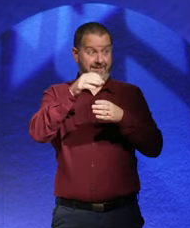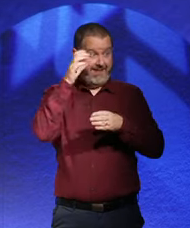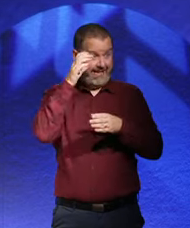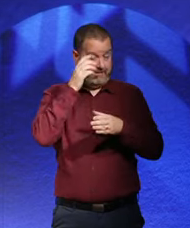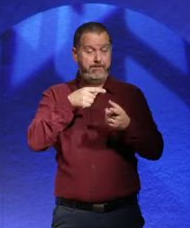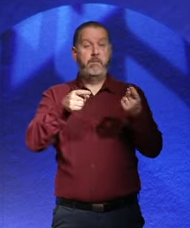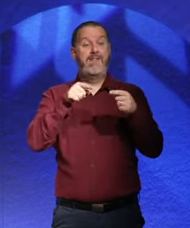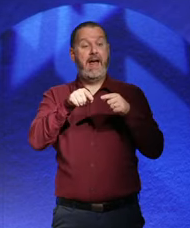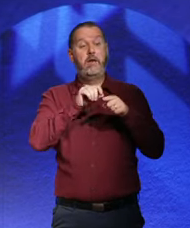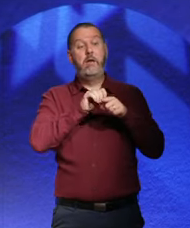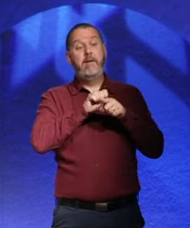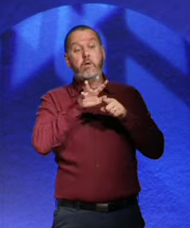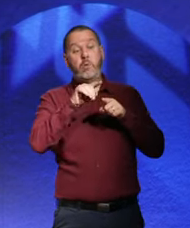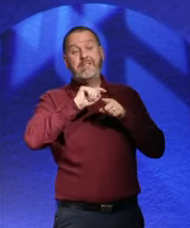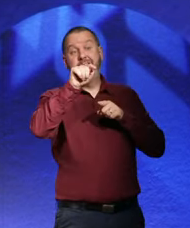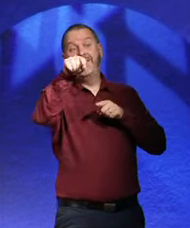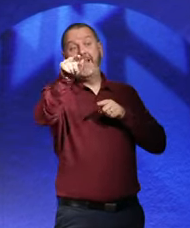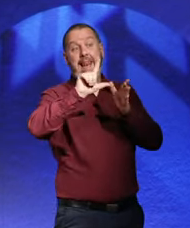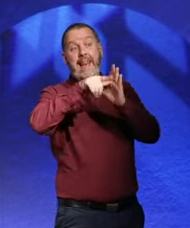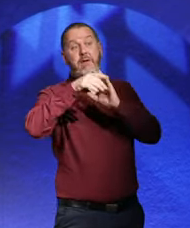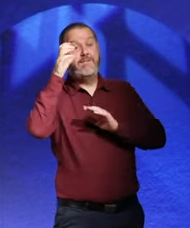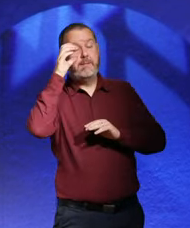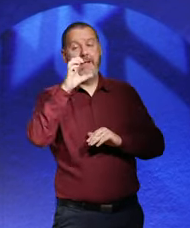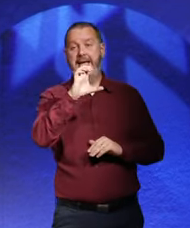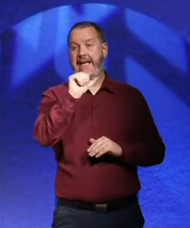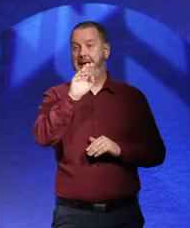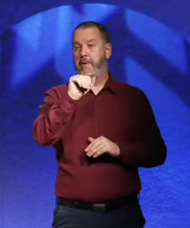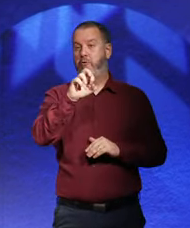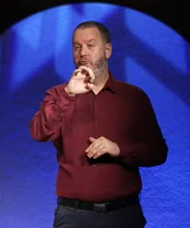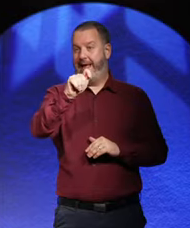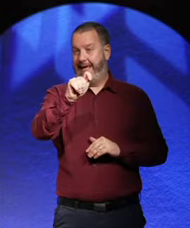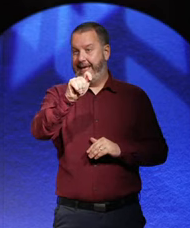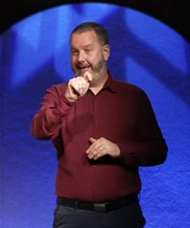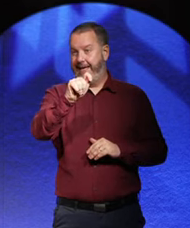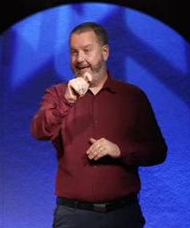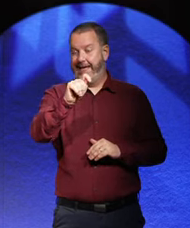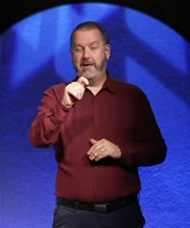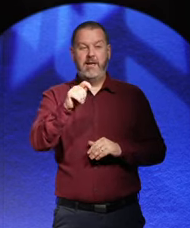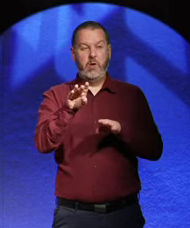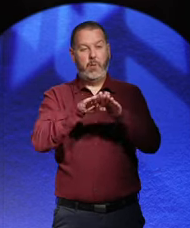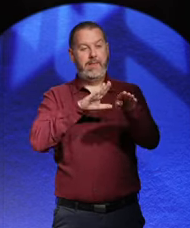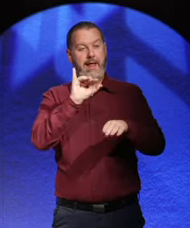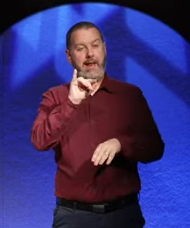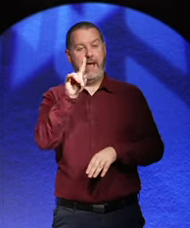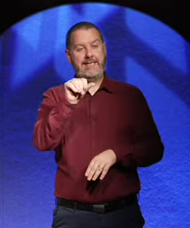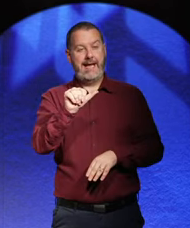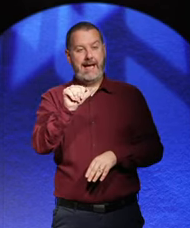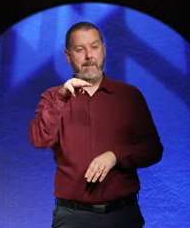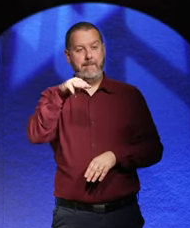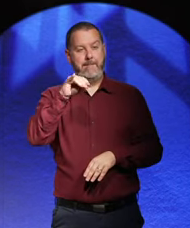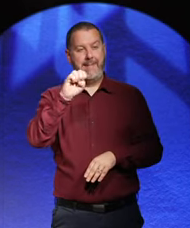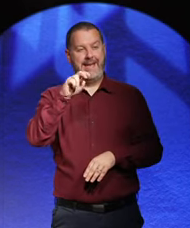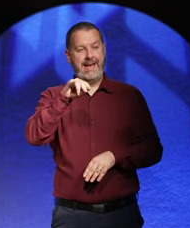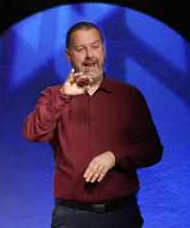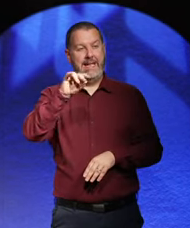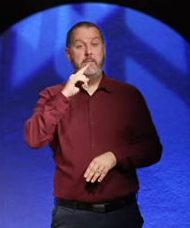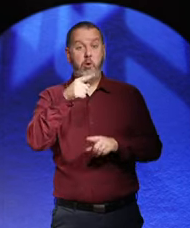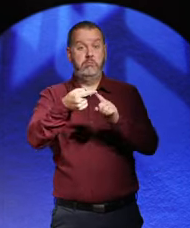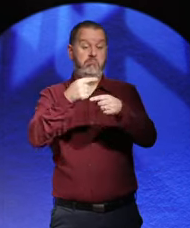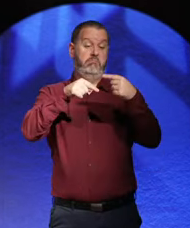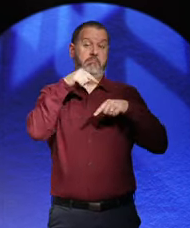Liza Minnelli character. In fact, it's a better story, I think, the actual film. It stands up very well, because I was